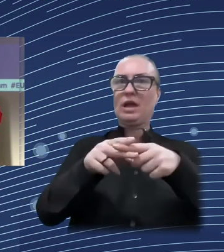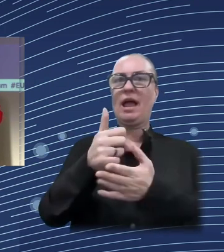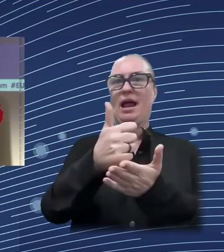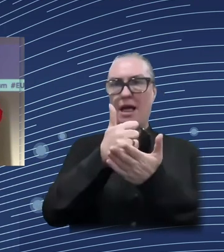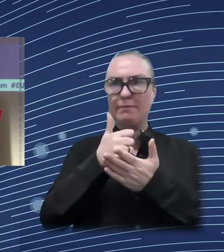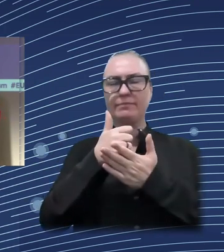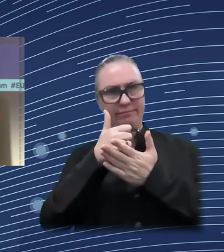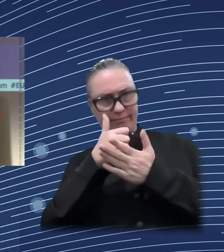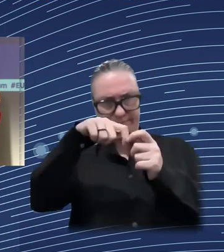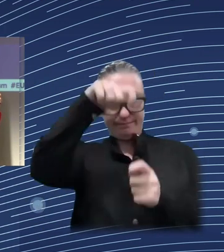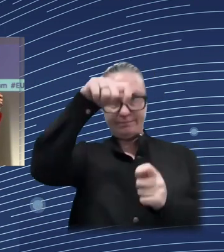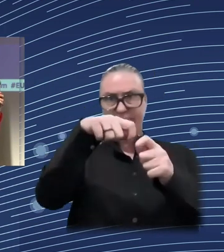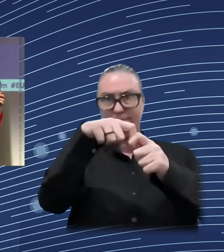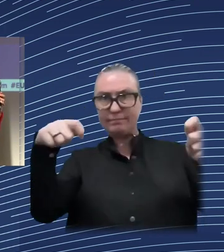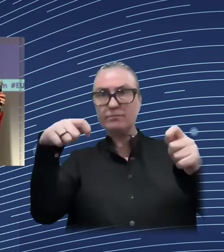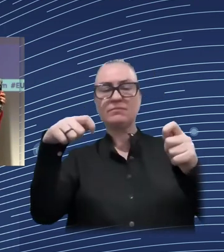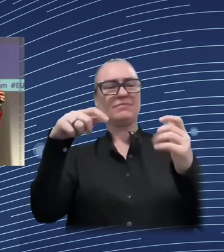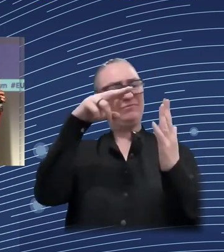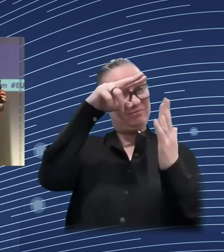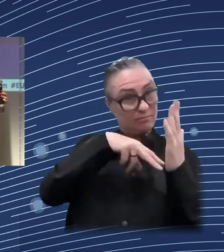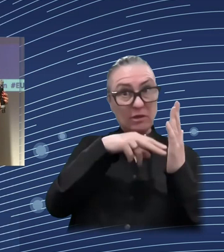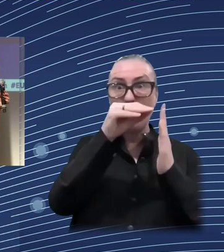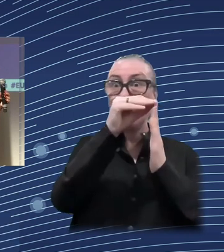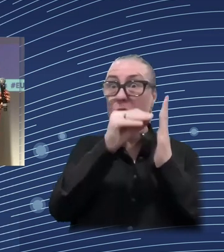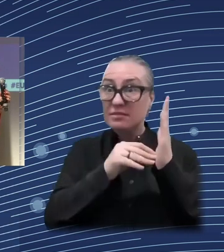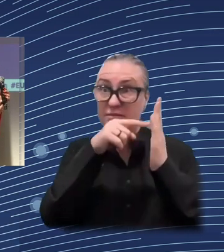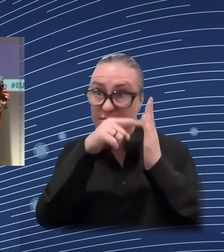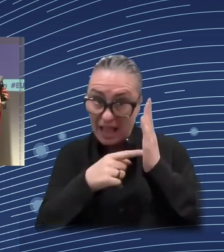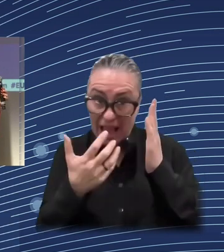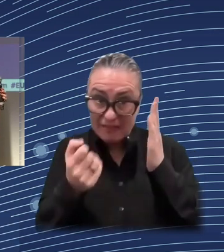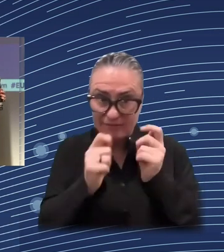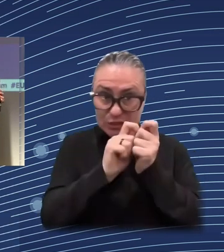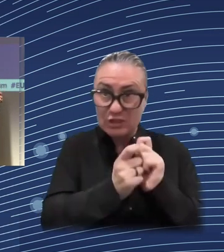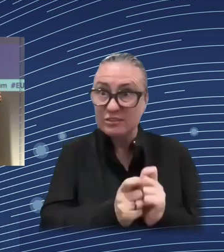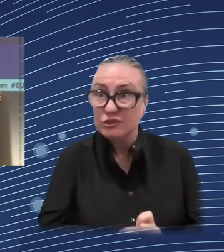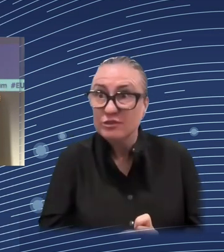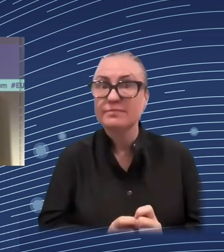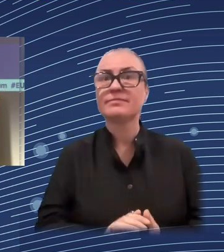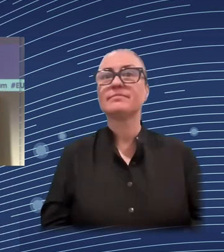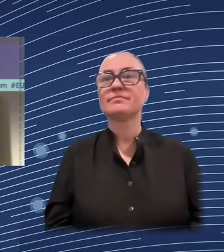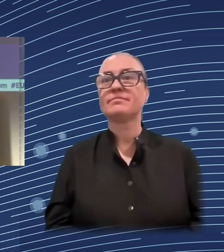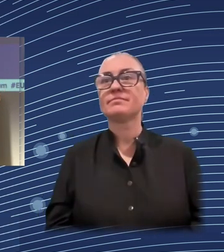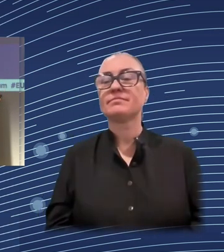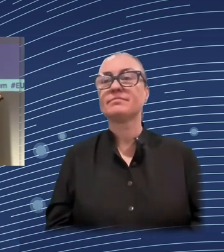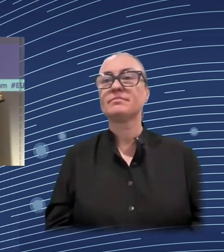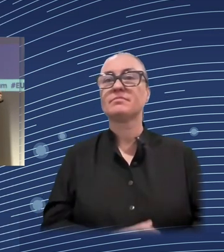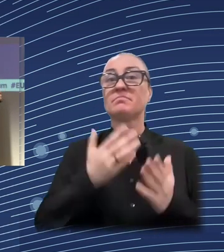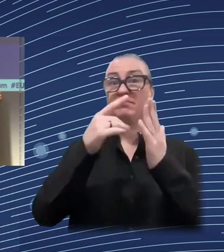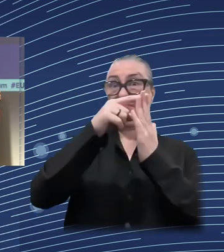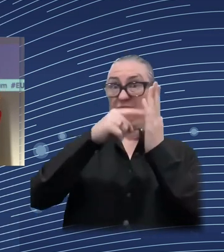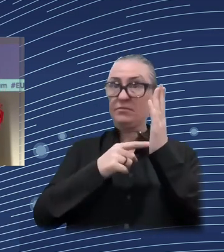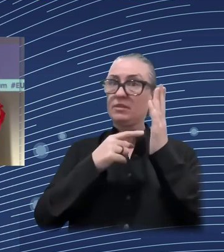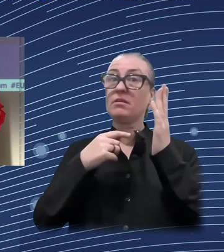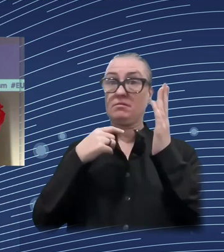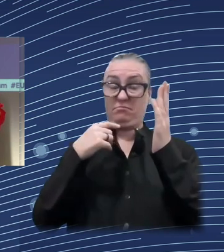years. And we can't assume that it's only bad luck. It's very likely that big shocks with large social